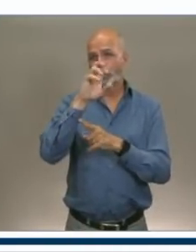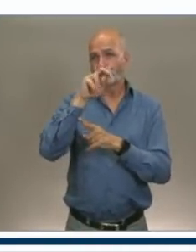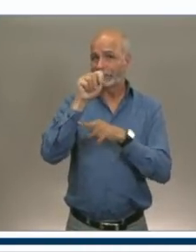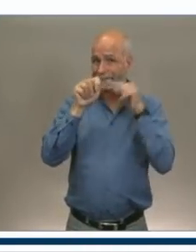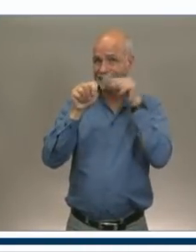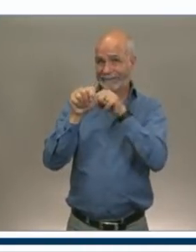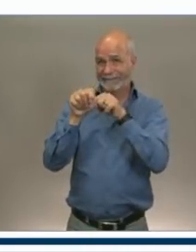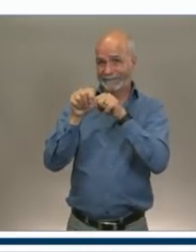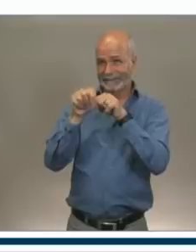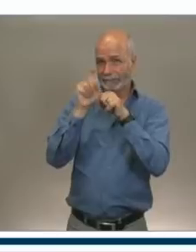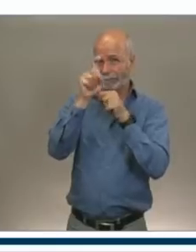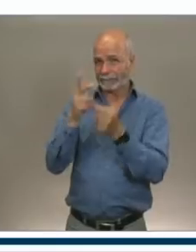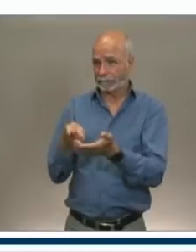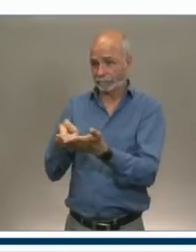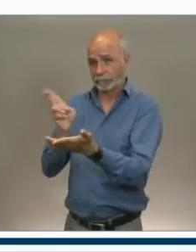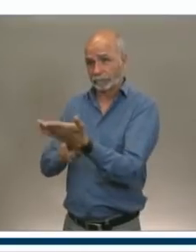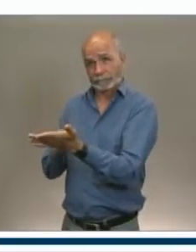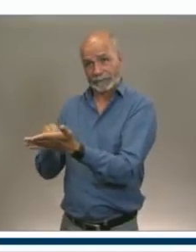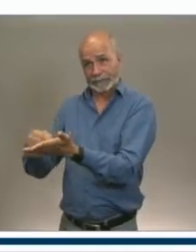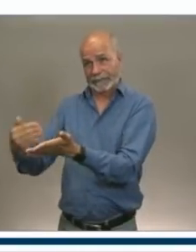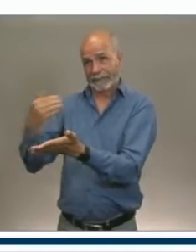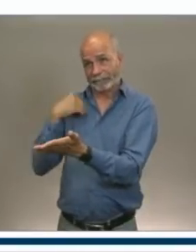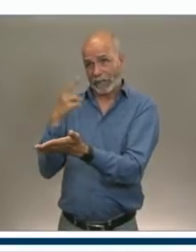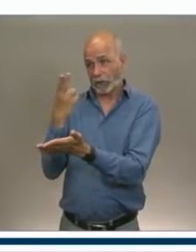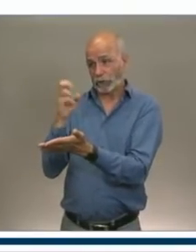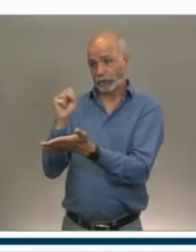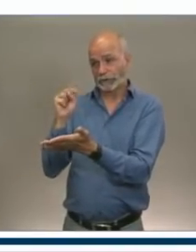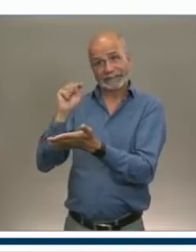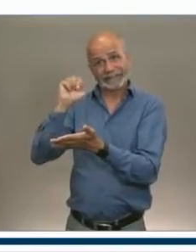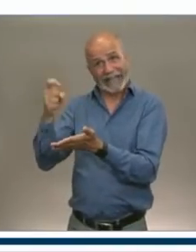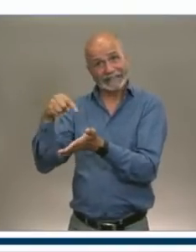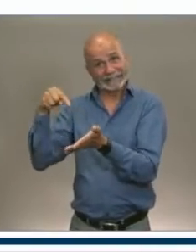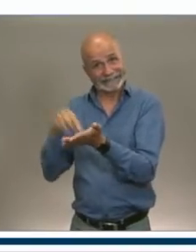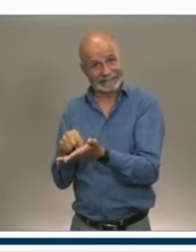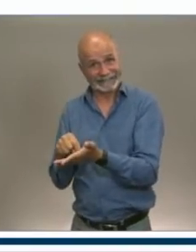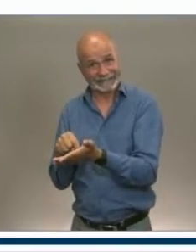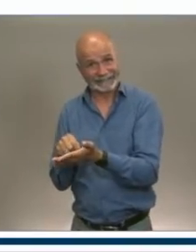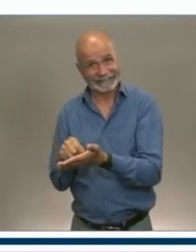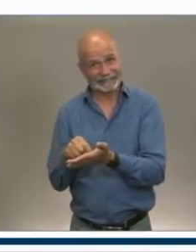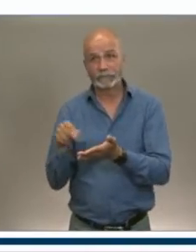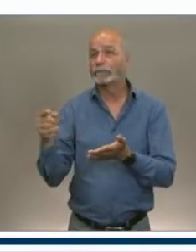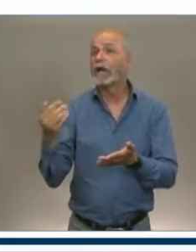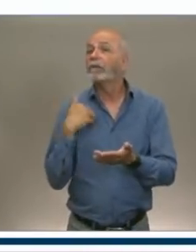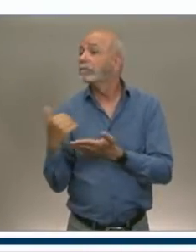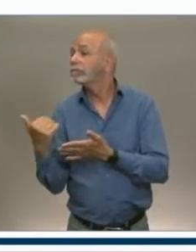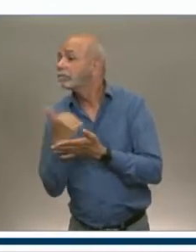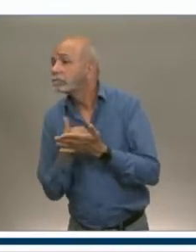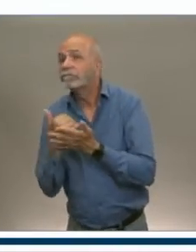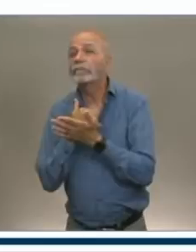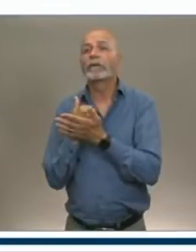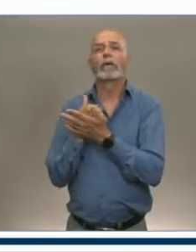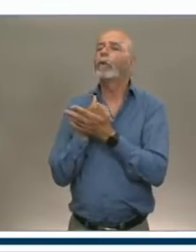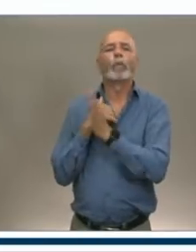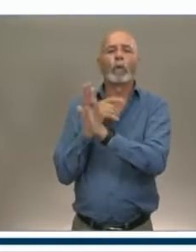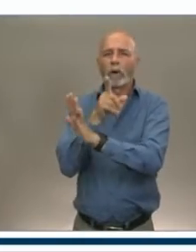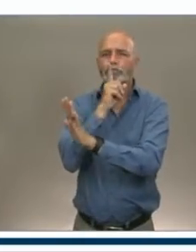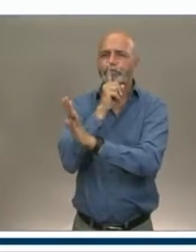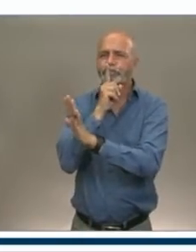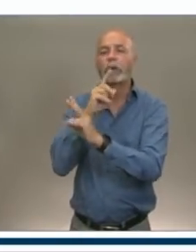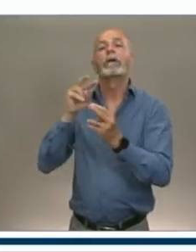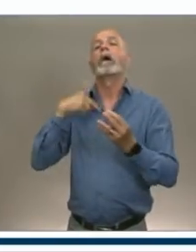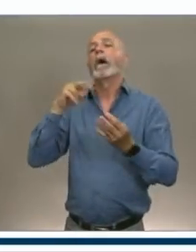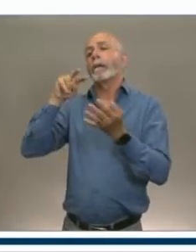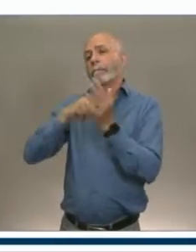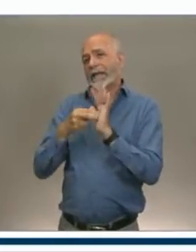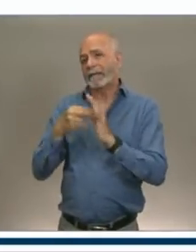HST. That's it. So it doesn't matter on your revenue, your decline in room nights. This is open and, you know,